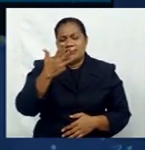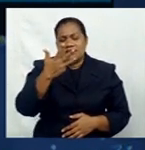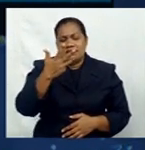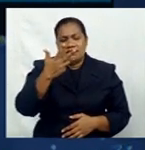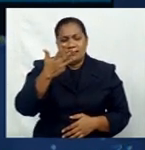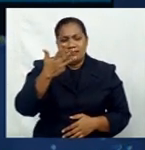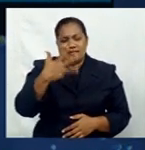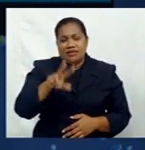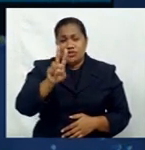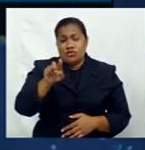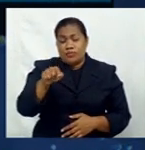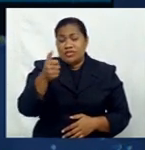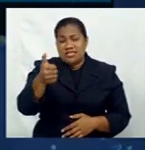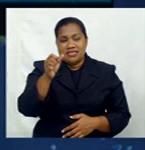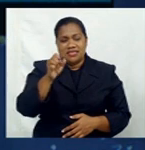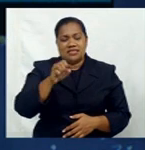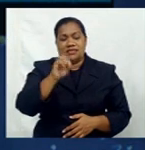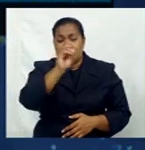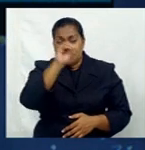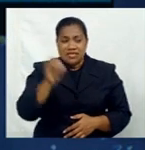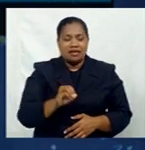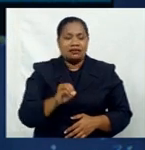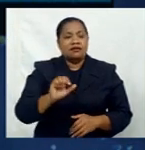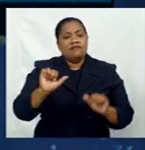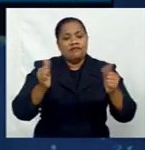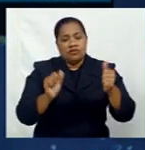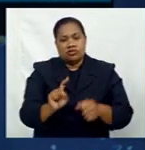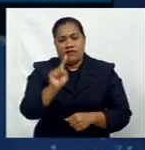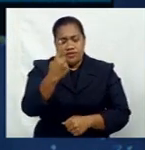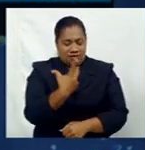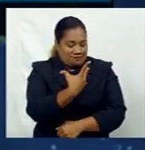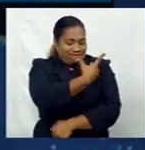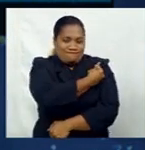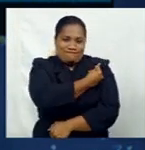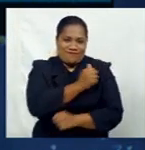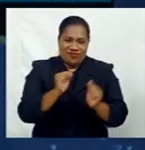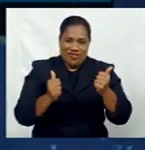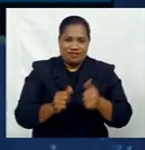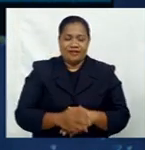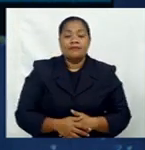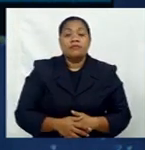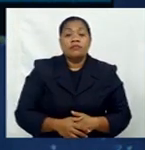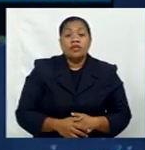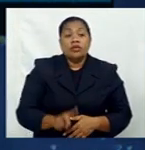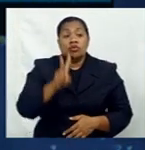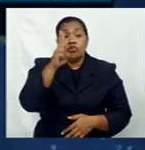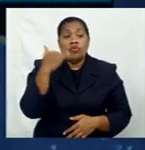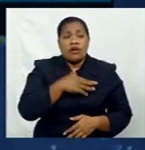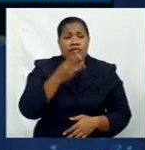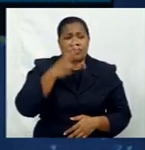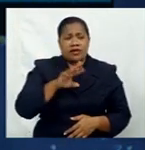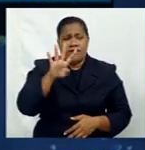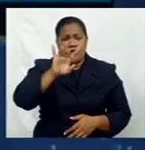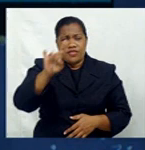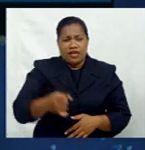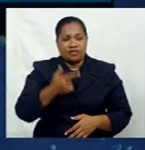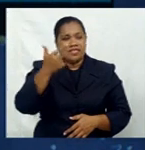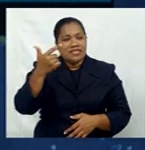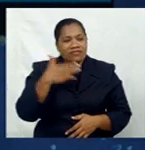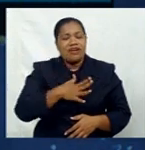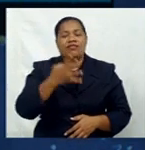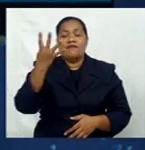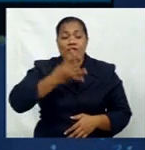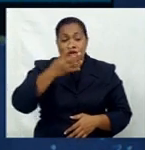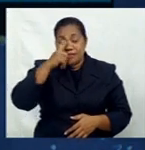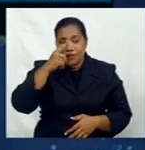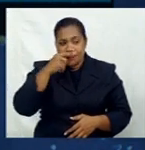% of the population, have received their first dose of the AstraZeneca vaccine. 234,714